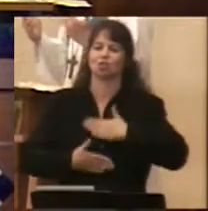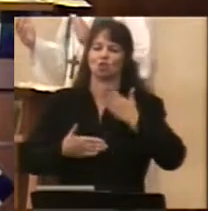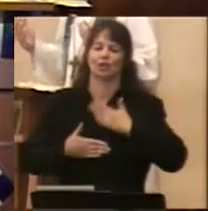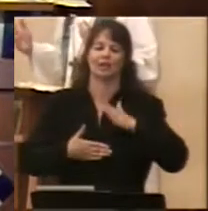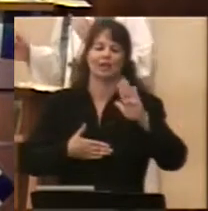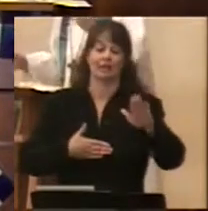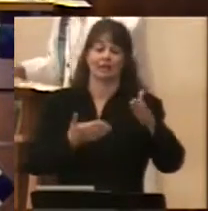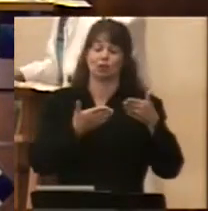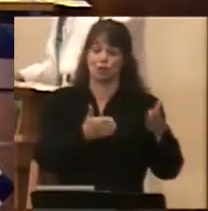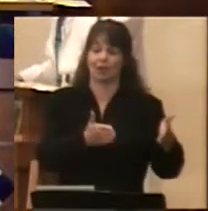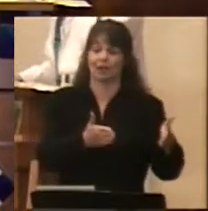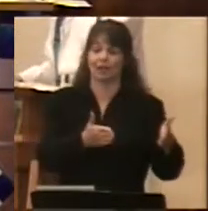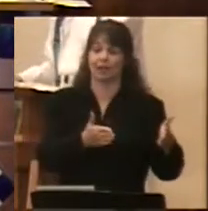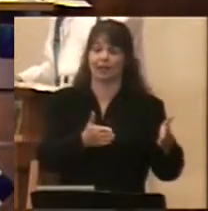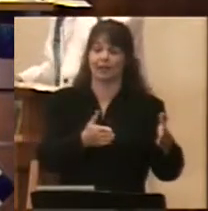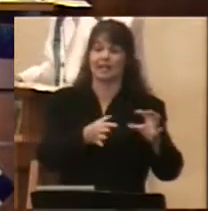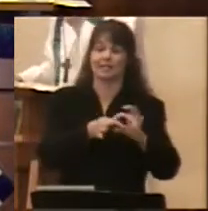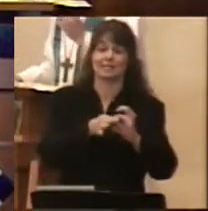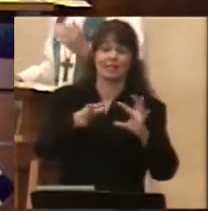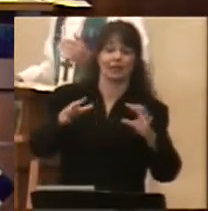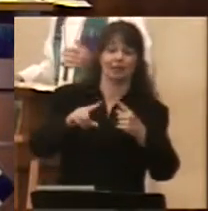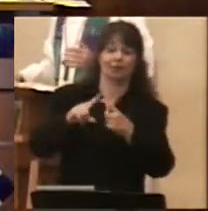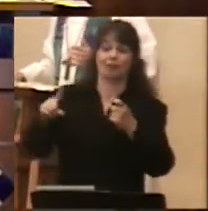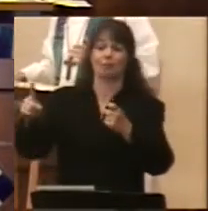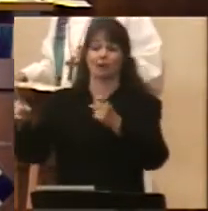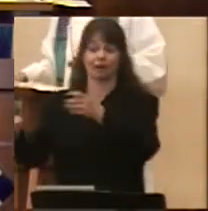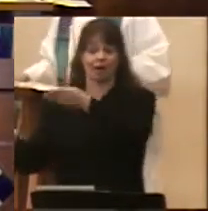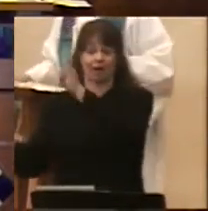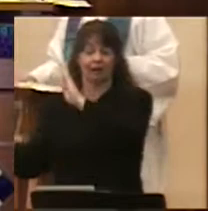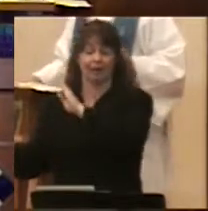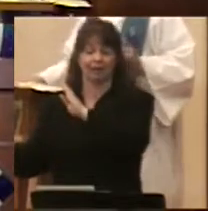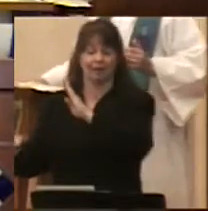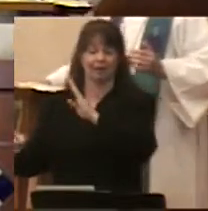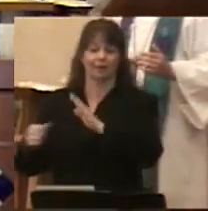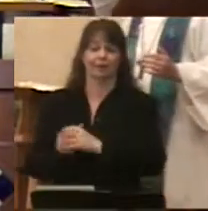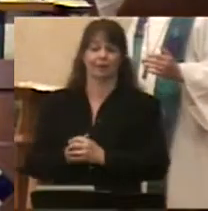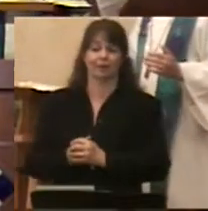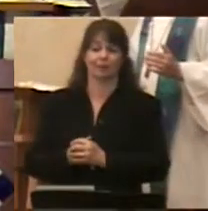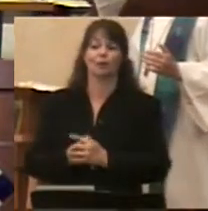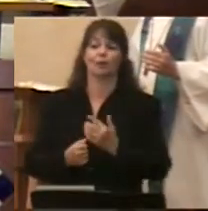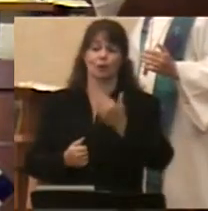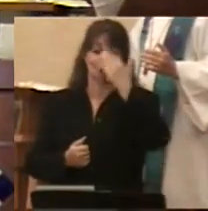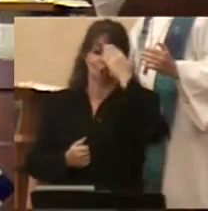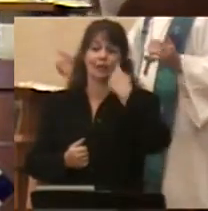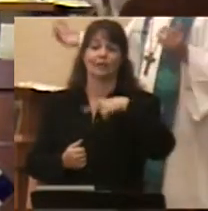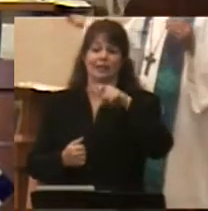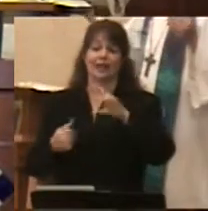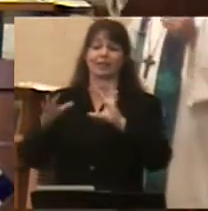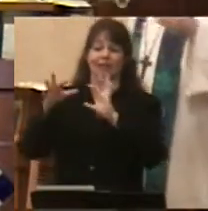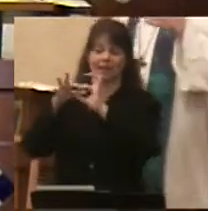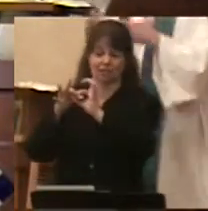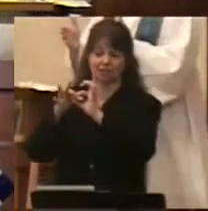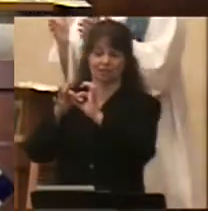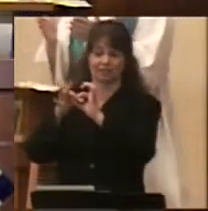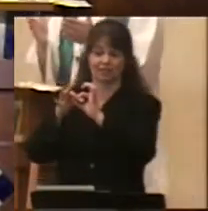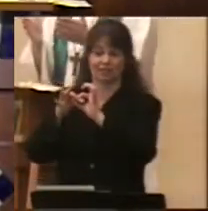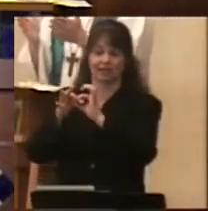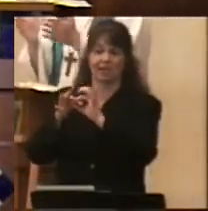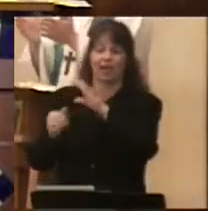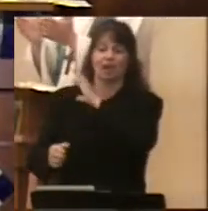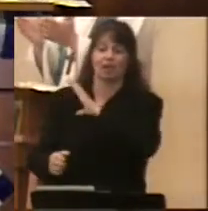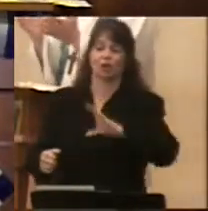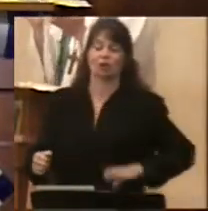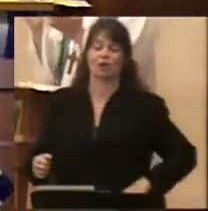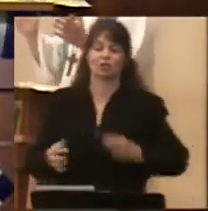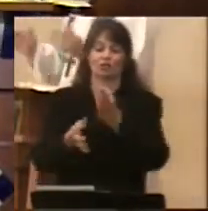outside of God's word. But now Christ frees us, actually to enter into the